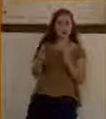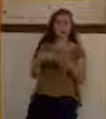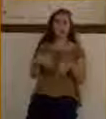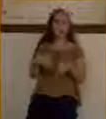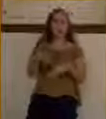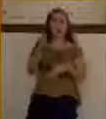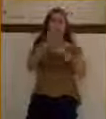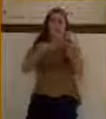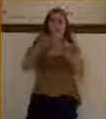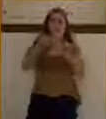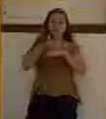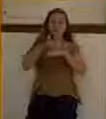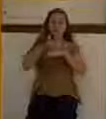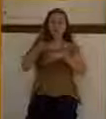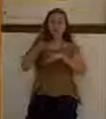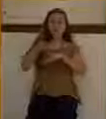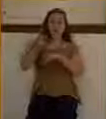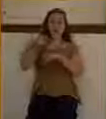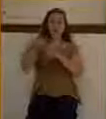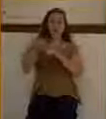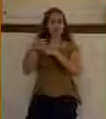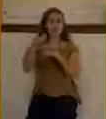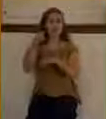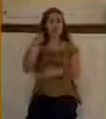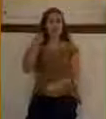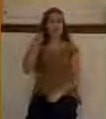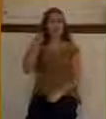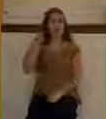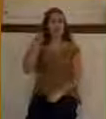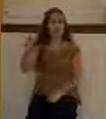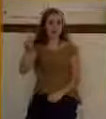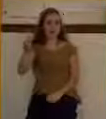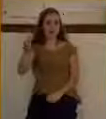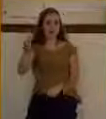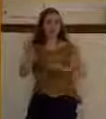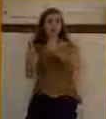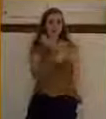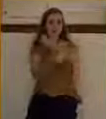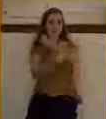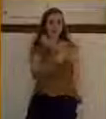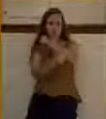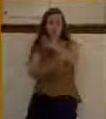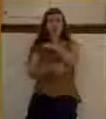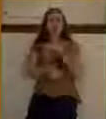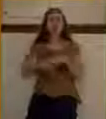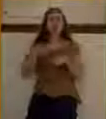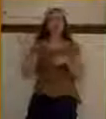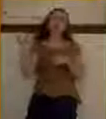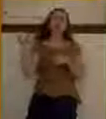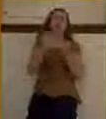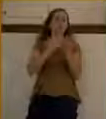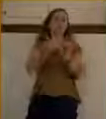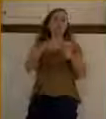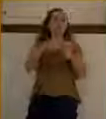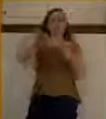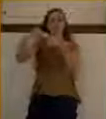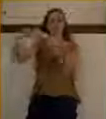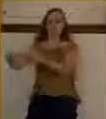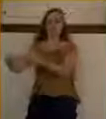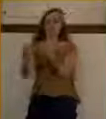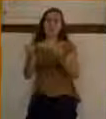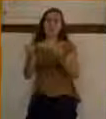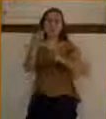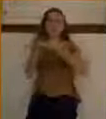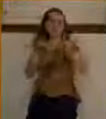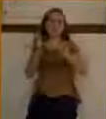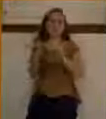their way up to Jerusalem. All these worshipers, Jesus was kind of leading a parade of people as he's going up into Jerusalem.